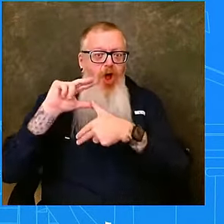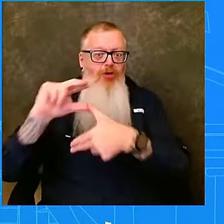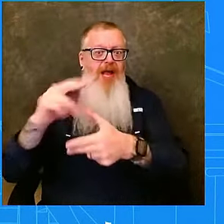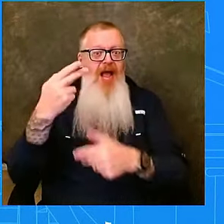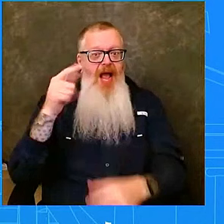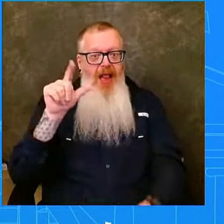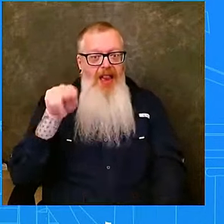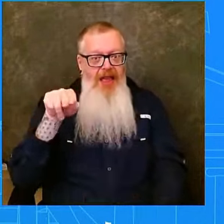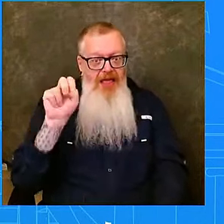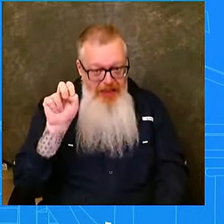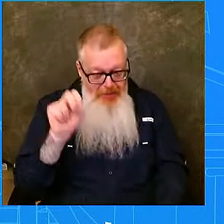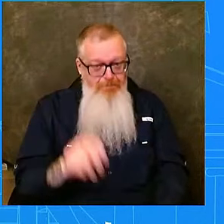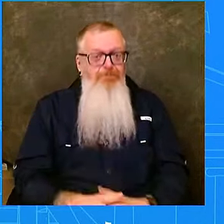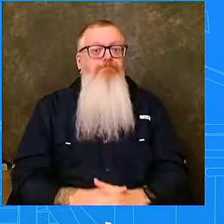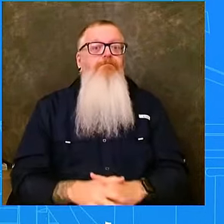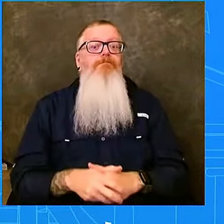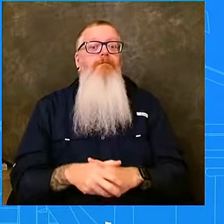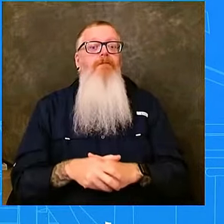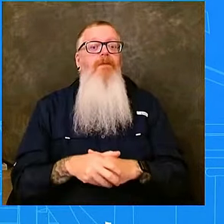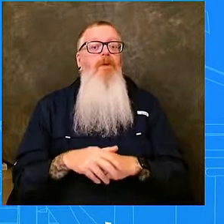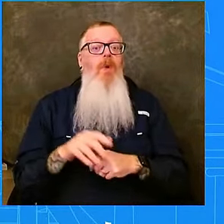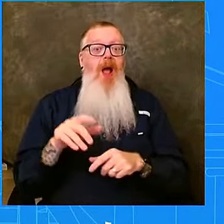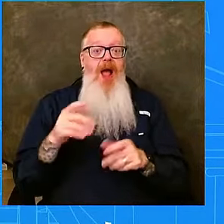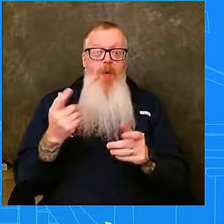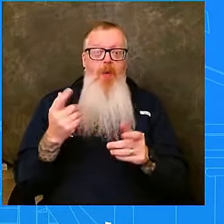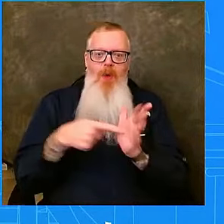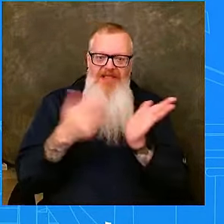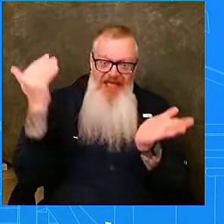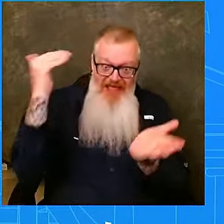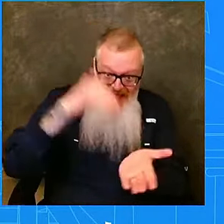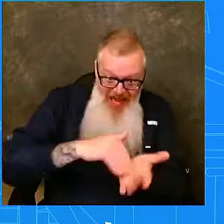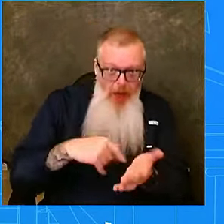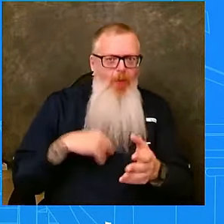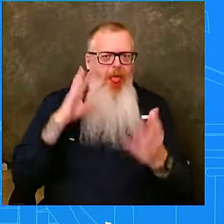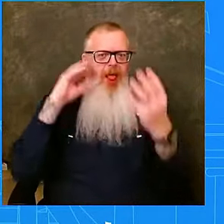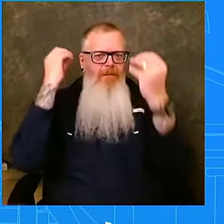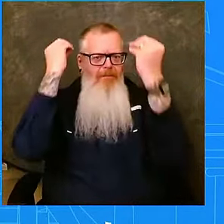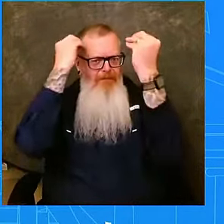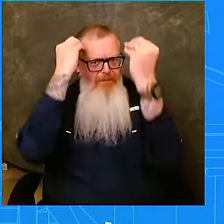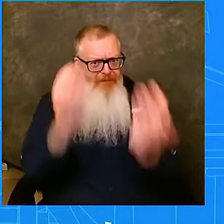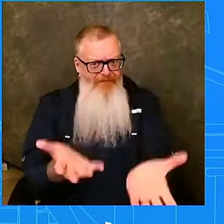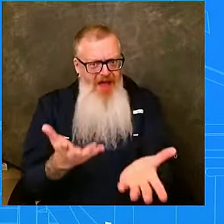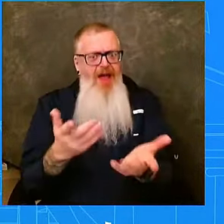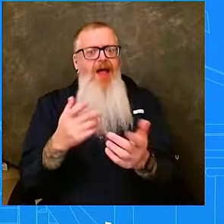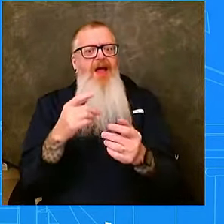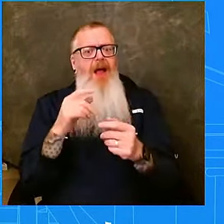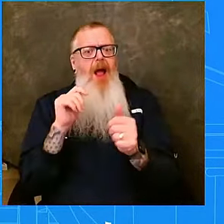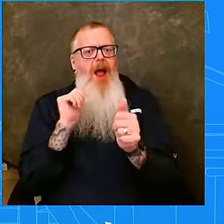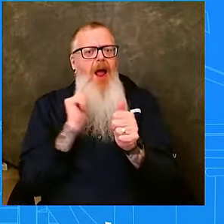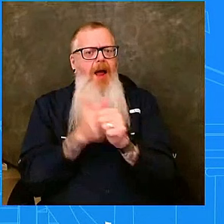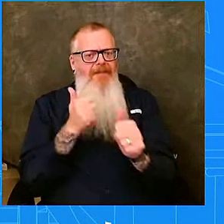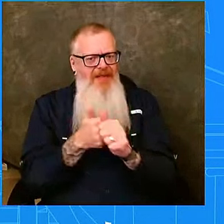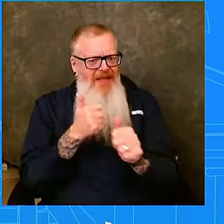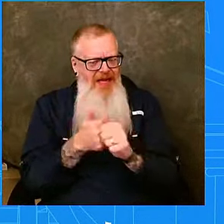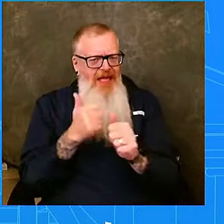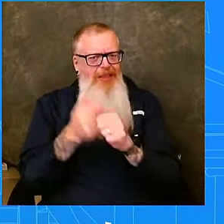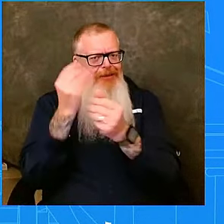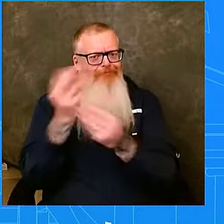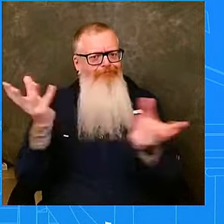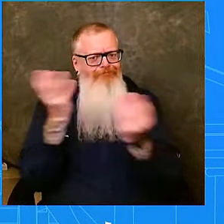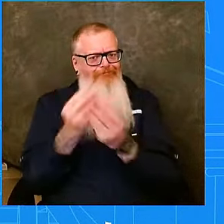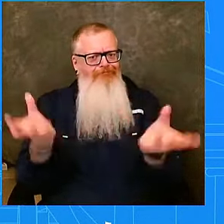will be providing, and I will be providing, regular updates to President Biden and Vice President Harris as this storm passes